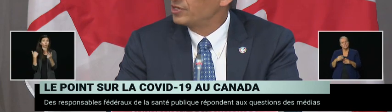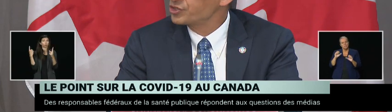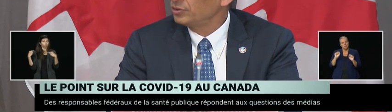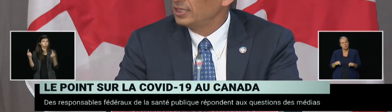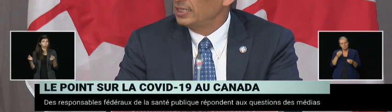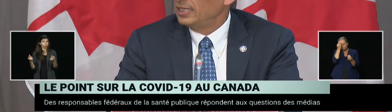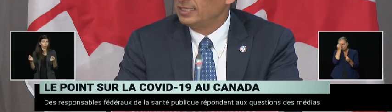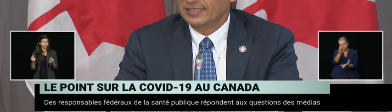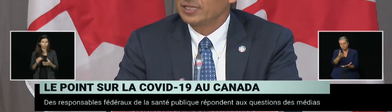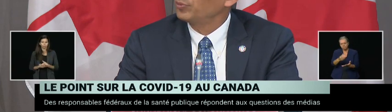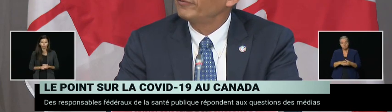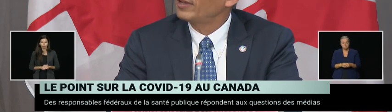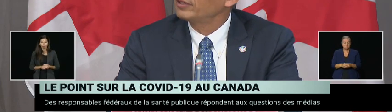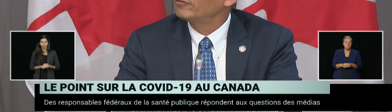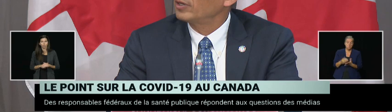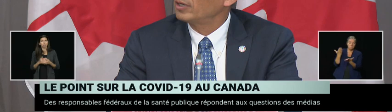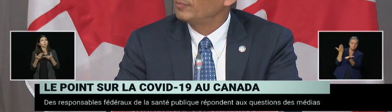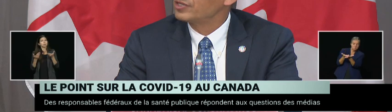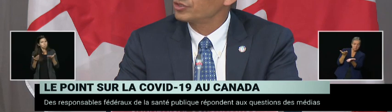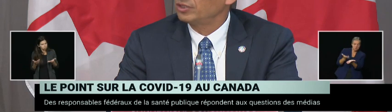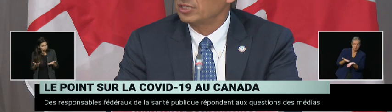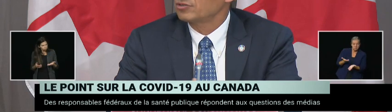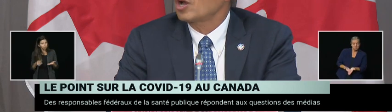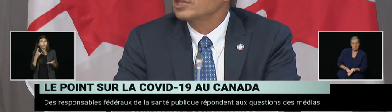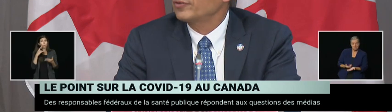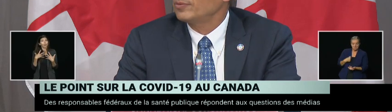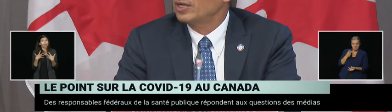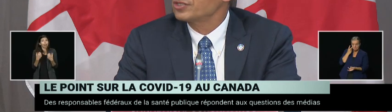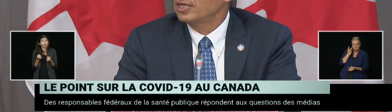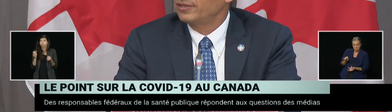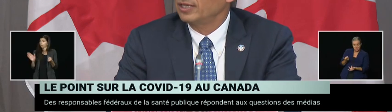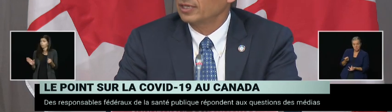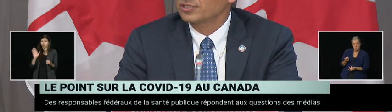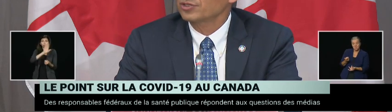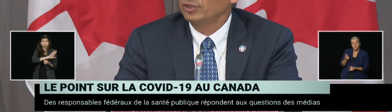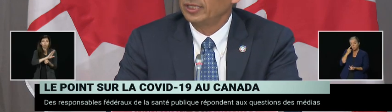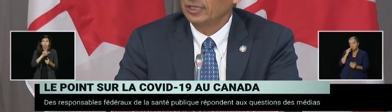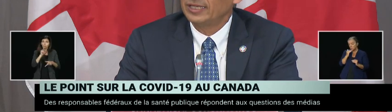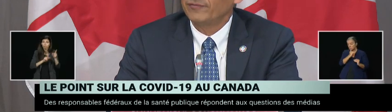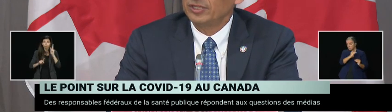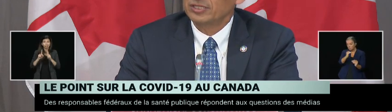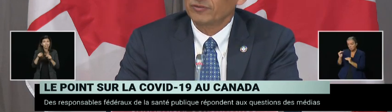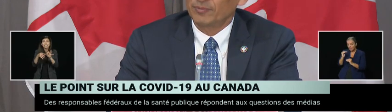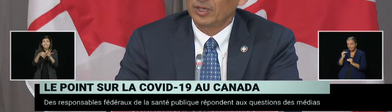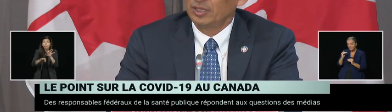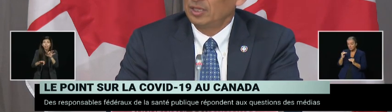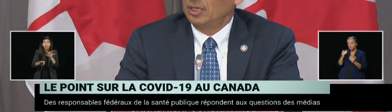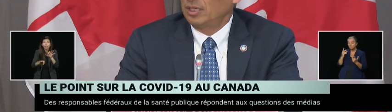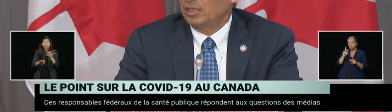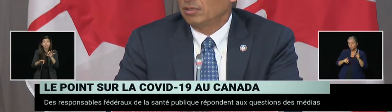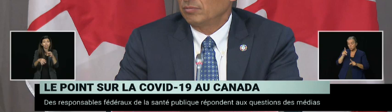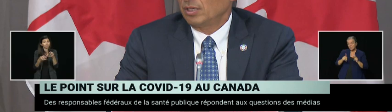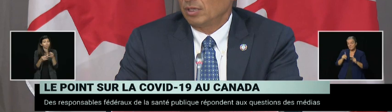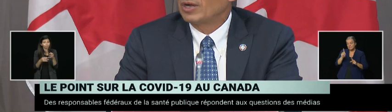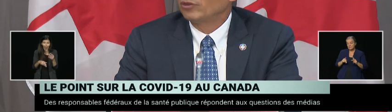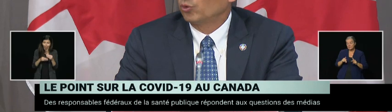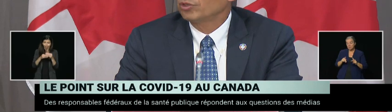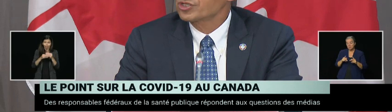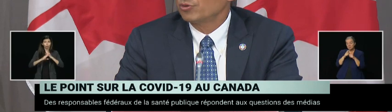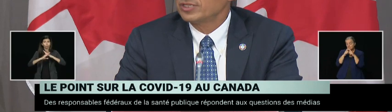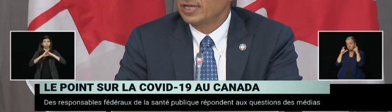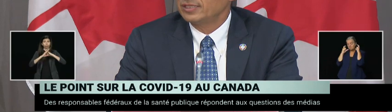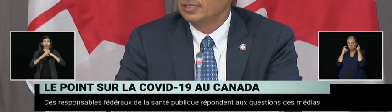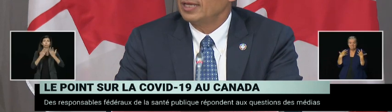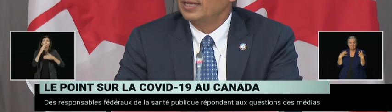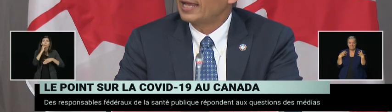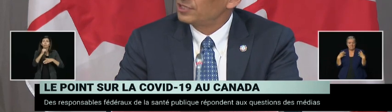health measure, it's a simple, effective measure. It doesn't cost very much, and I think certainly the evidence from around the